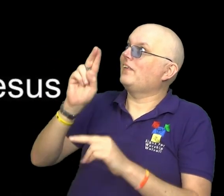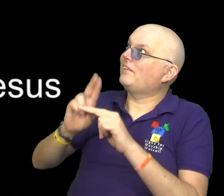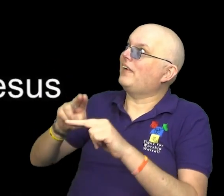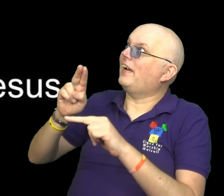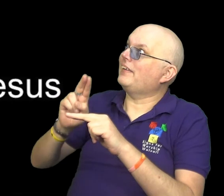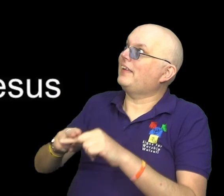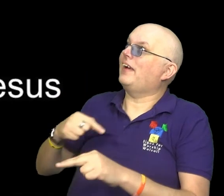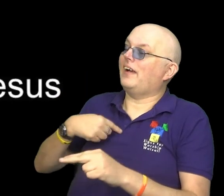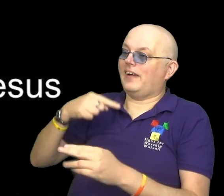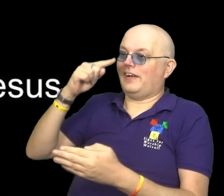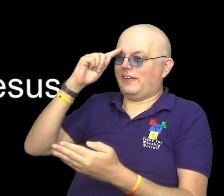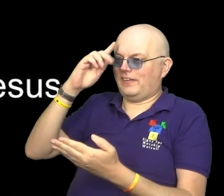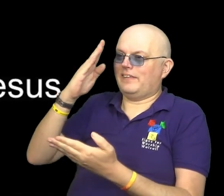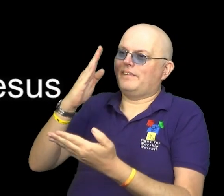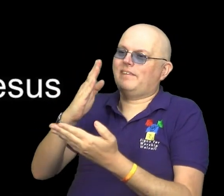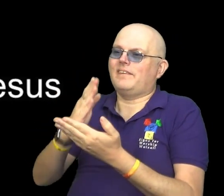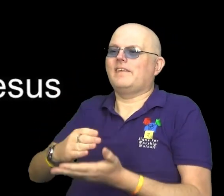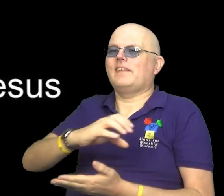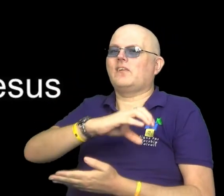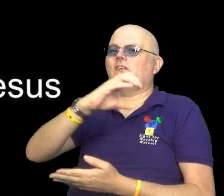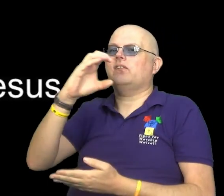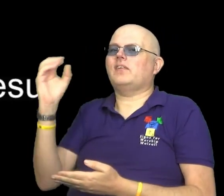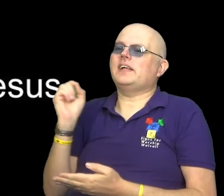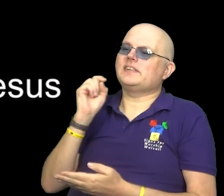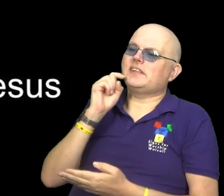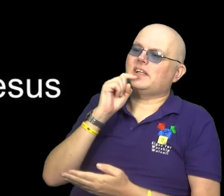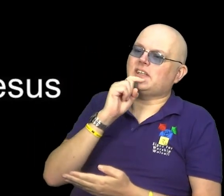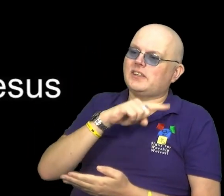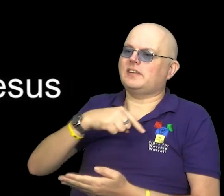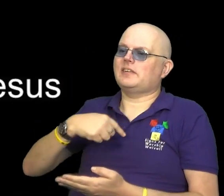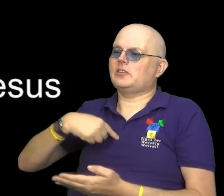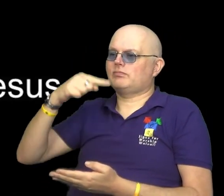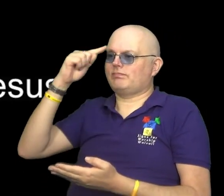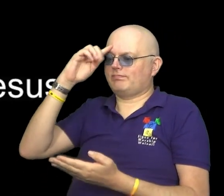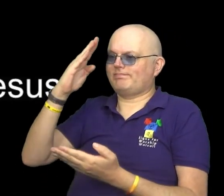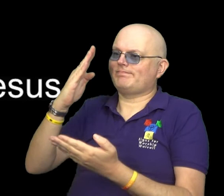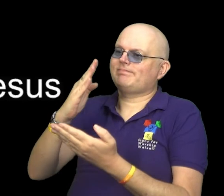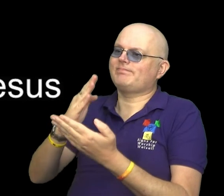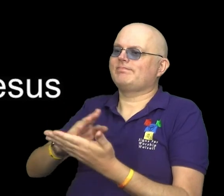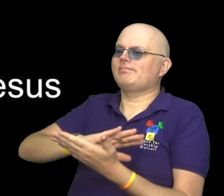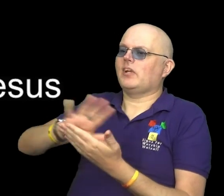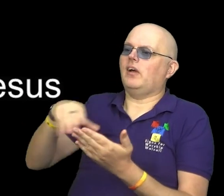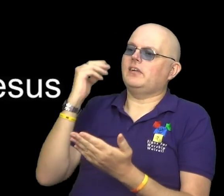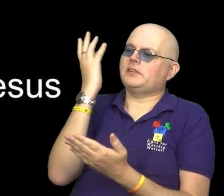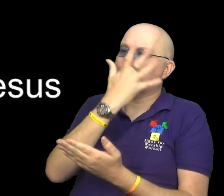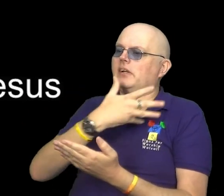I believe in Christ the Son,